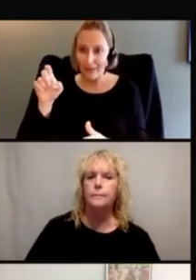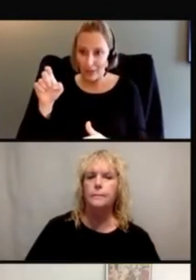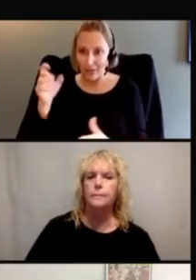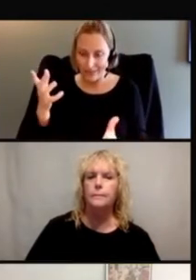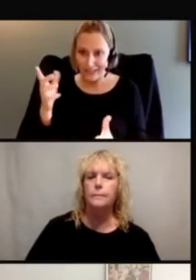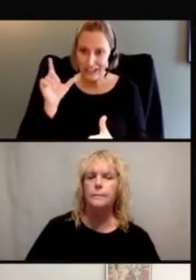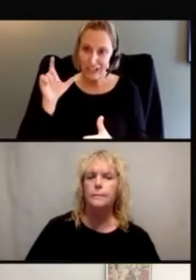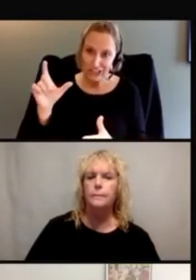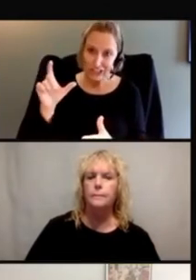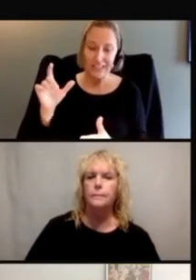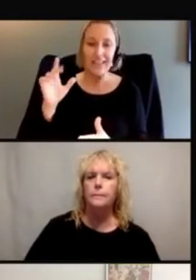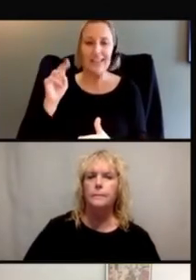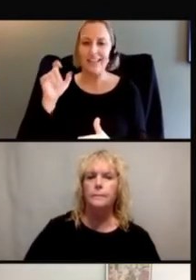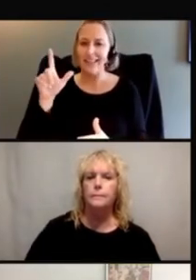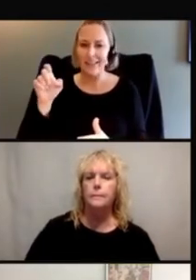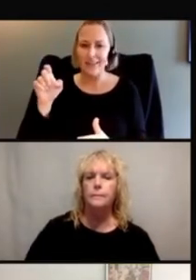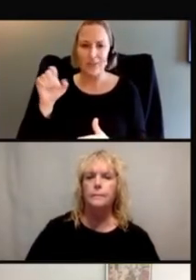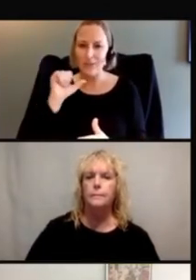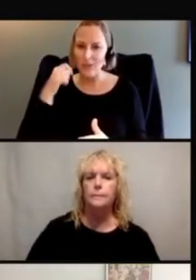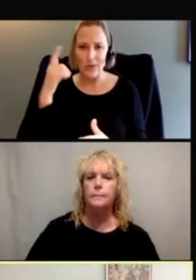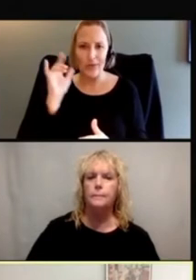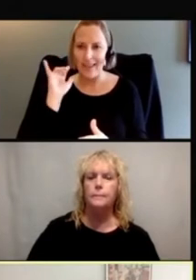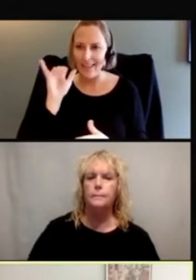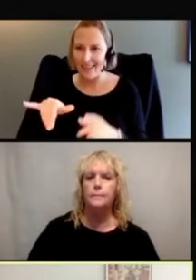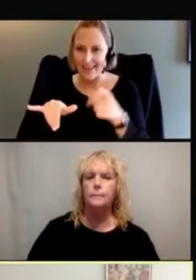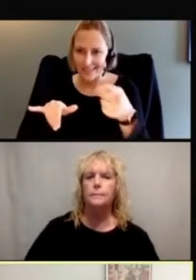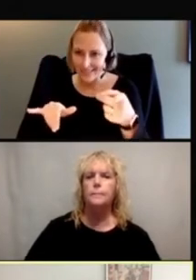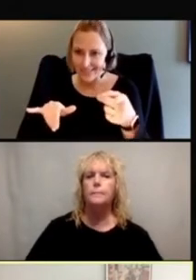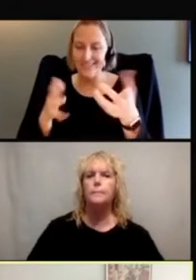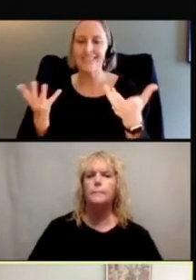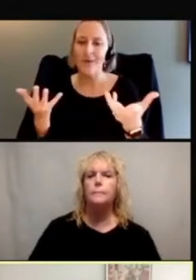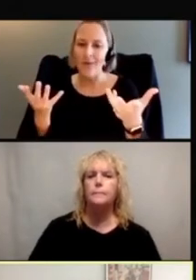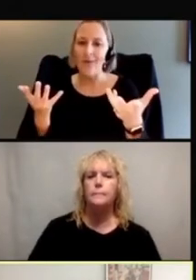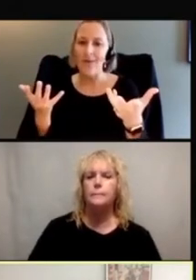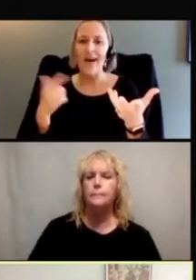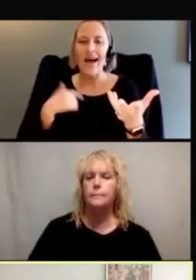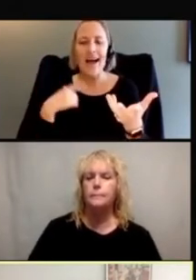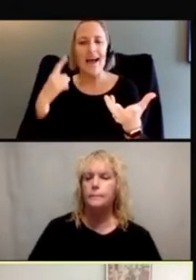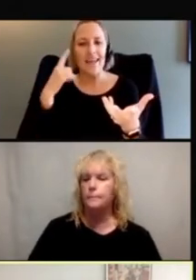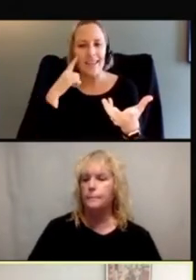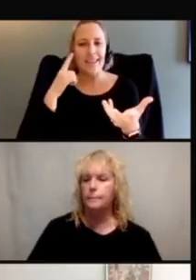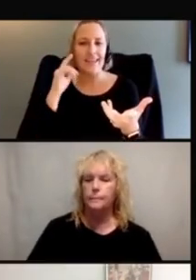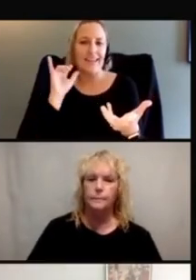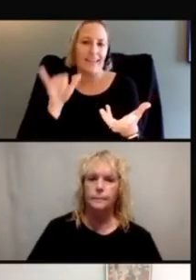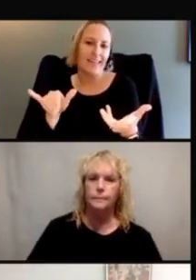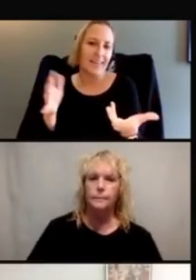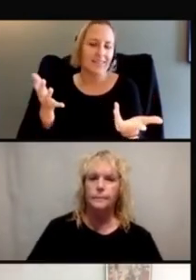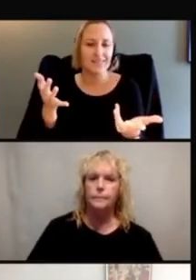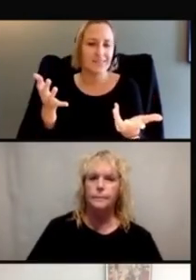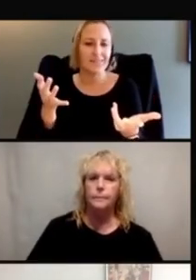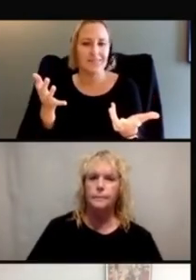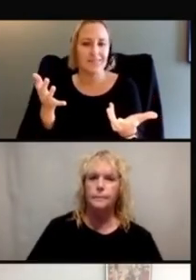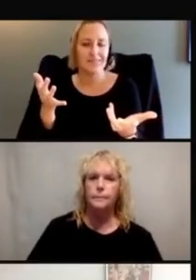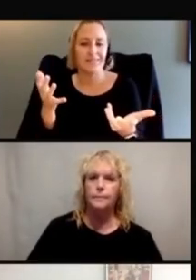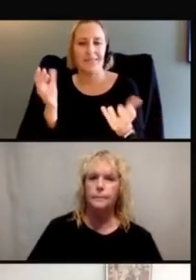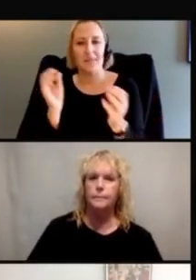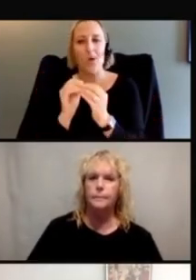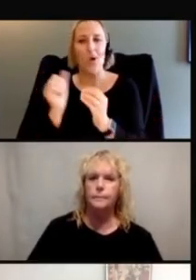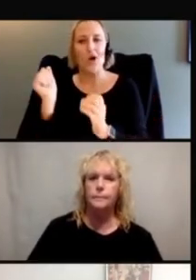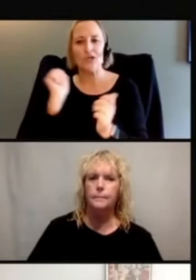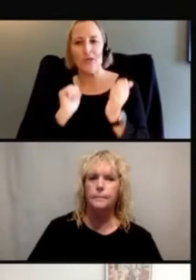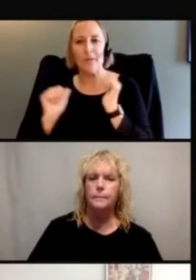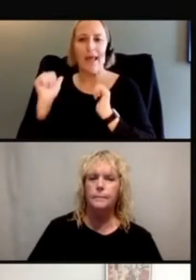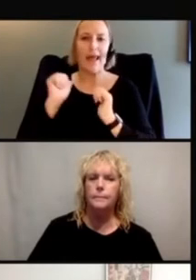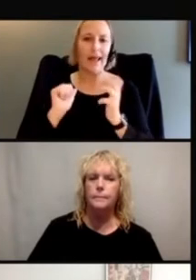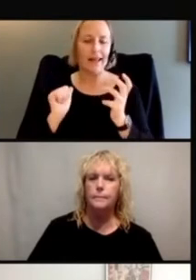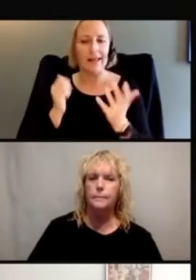Needles don't look like this. But I think that's kind of like that dramatization that maybe